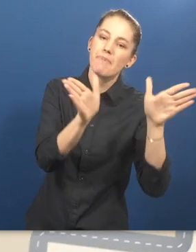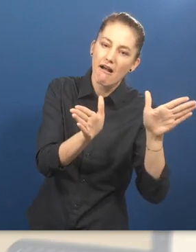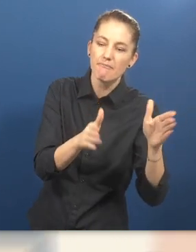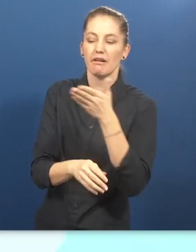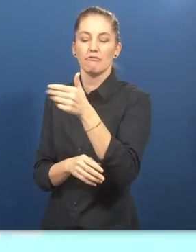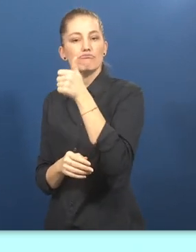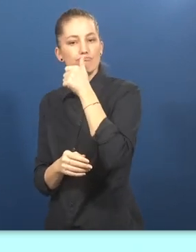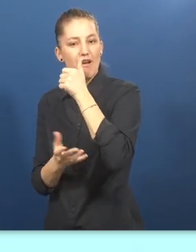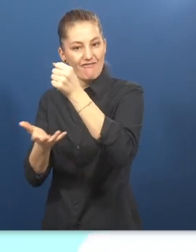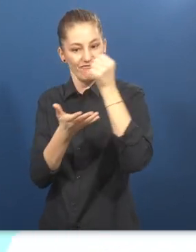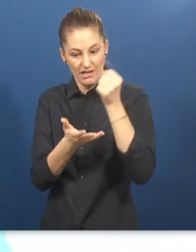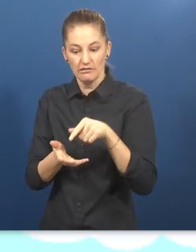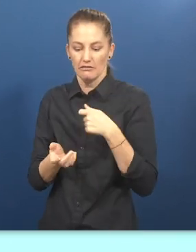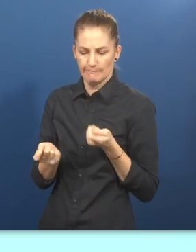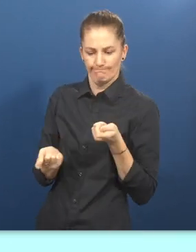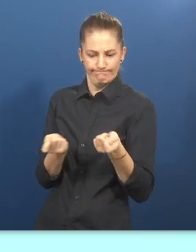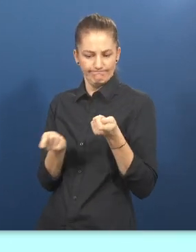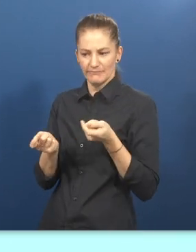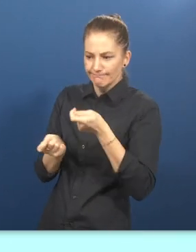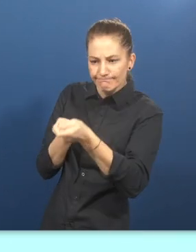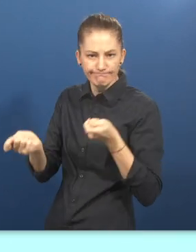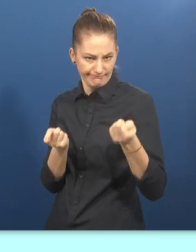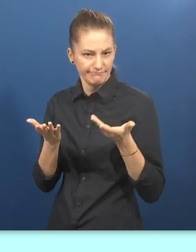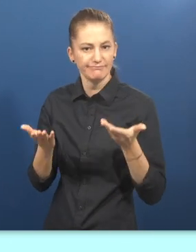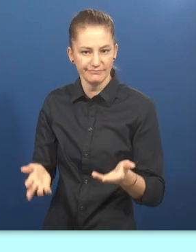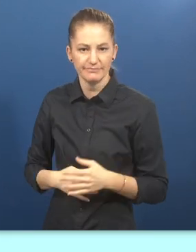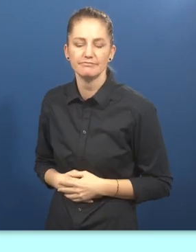What is next for accessible public sector employment?